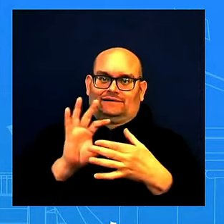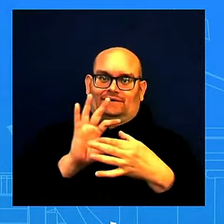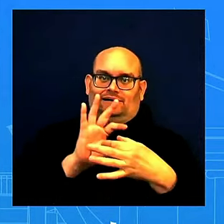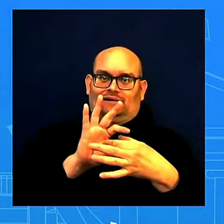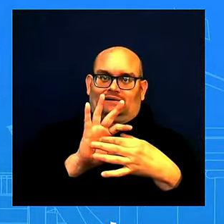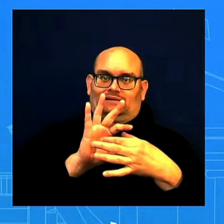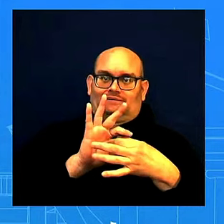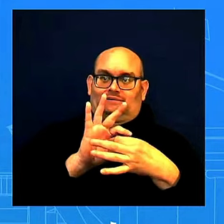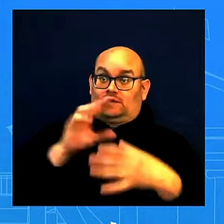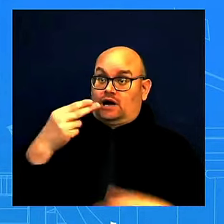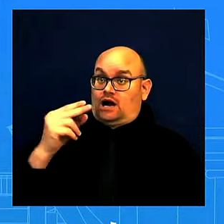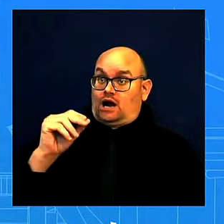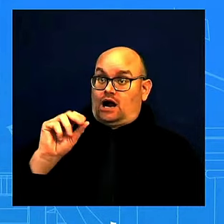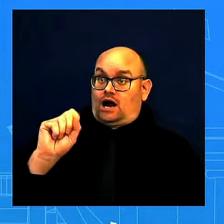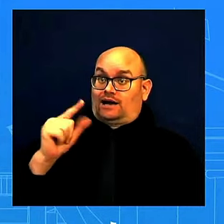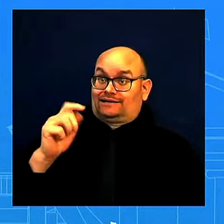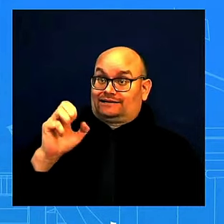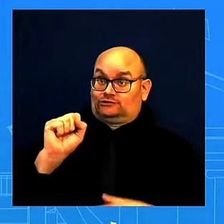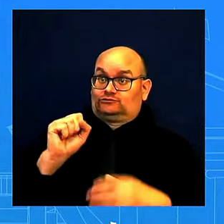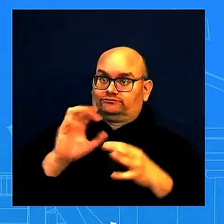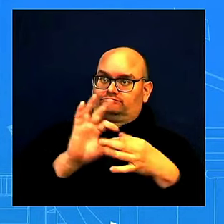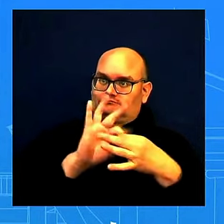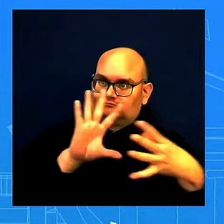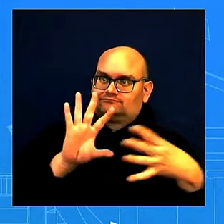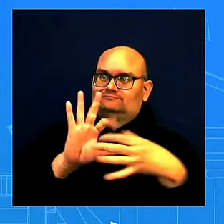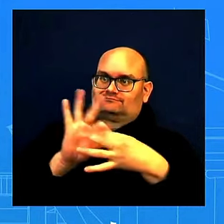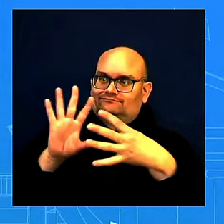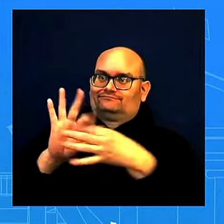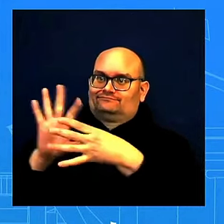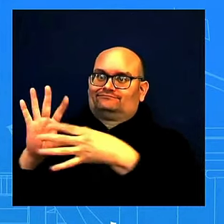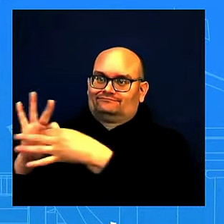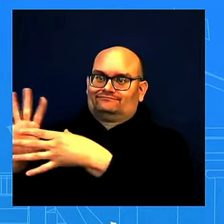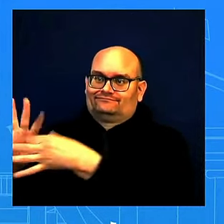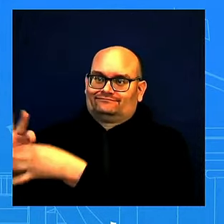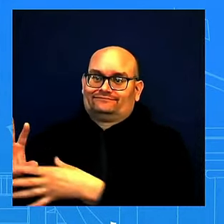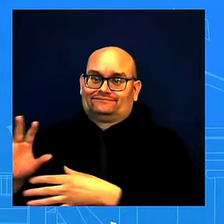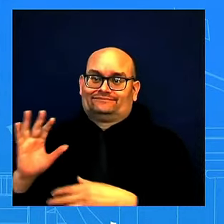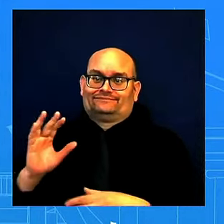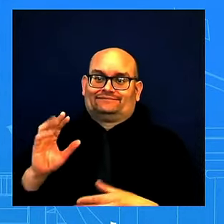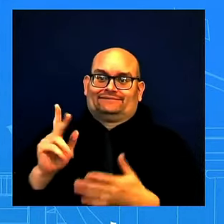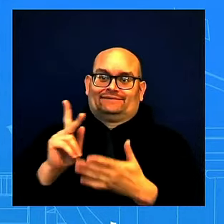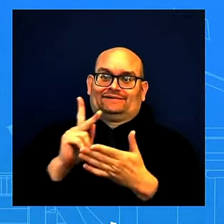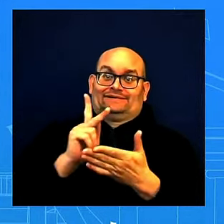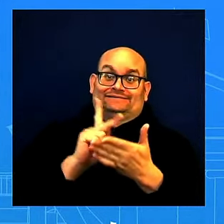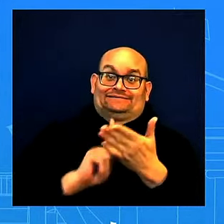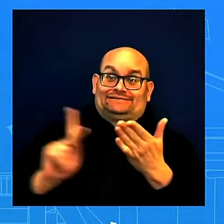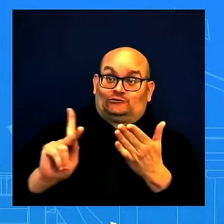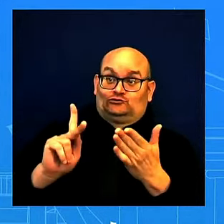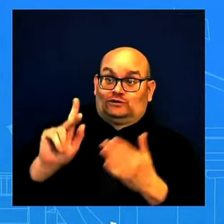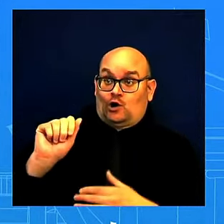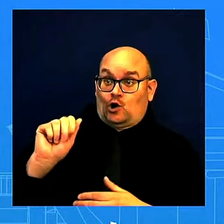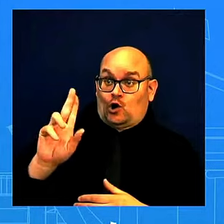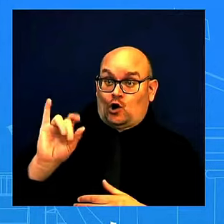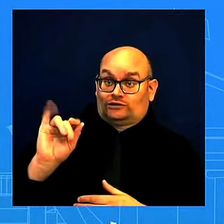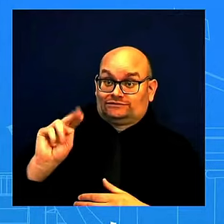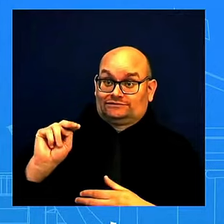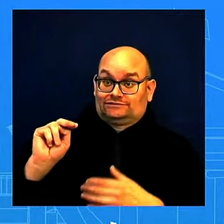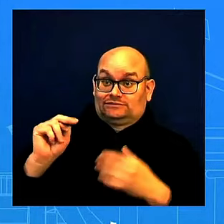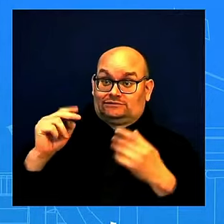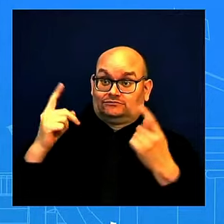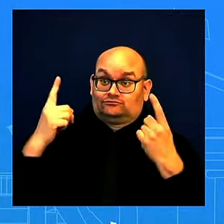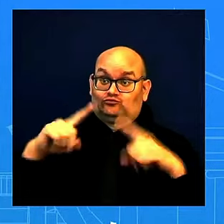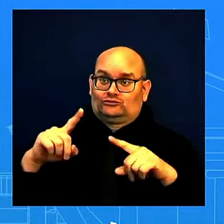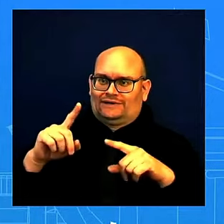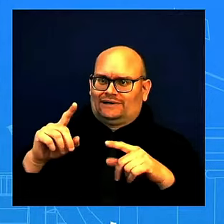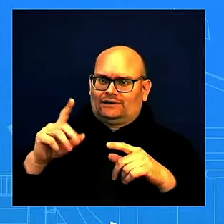Austin's decision to overhaul the 9-11 plea deal has created some confusion over the legal proceedings. Was